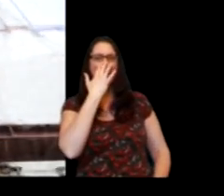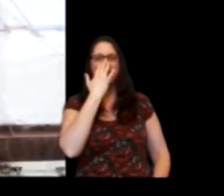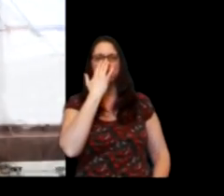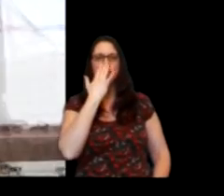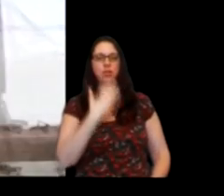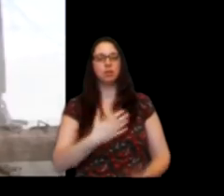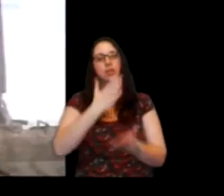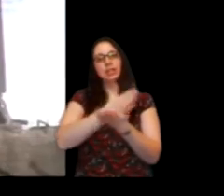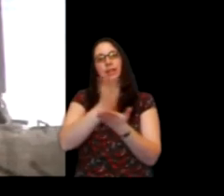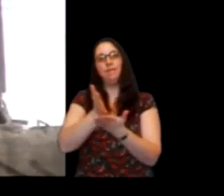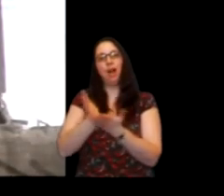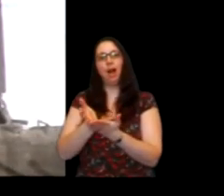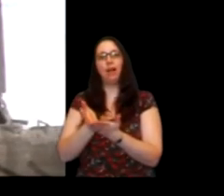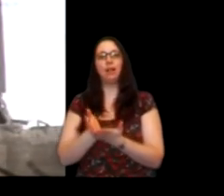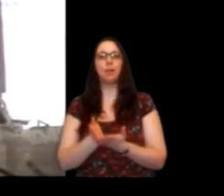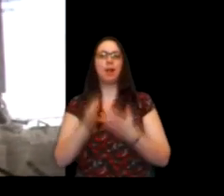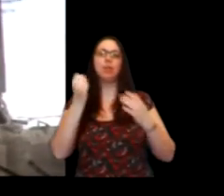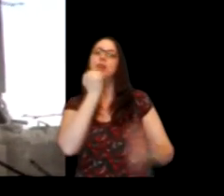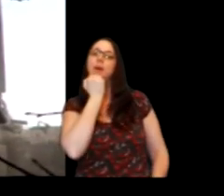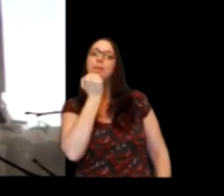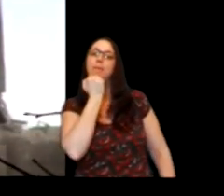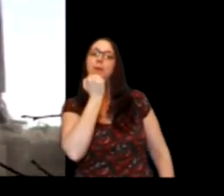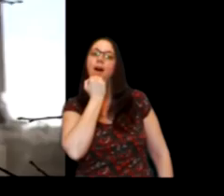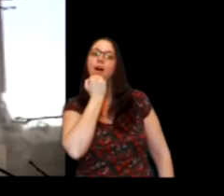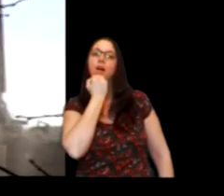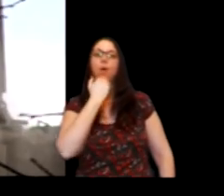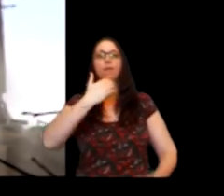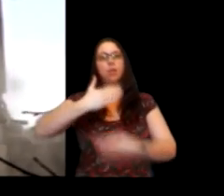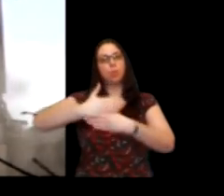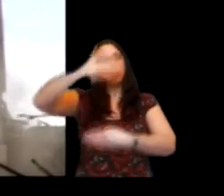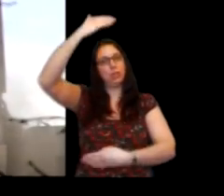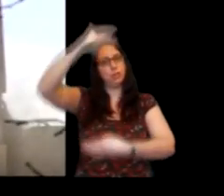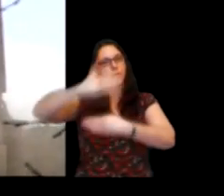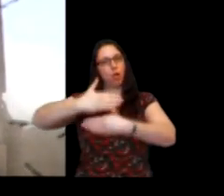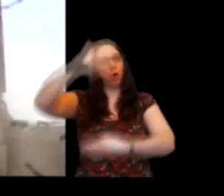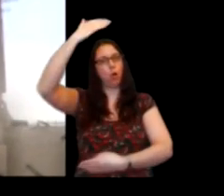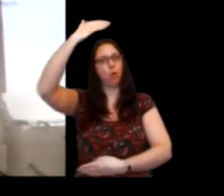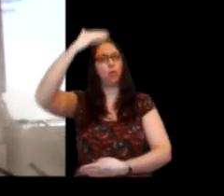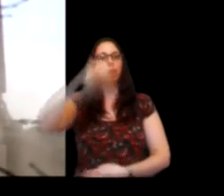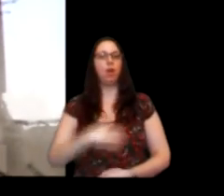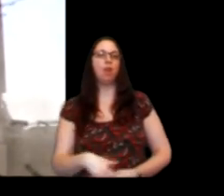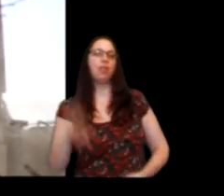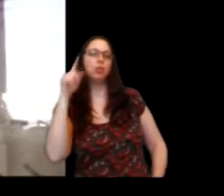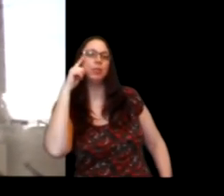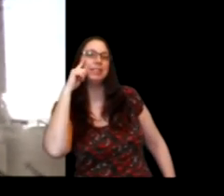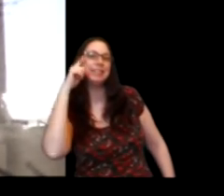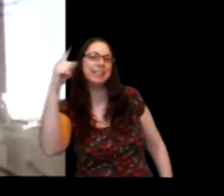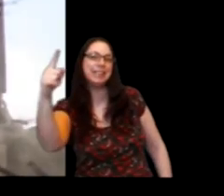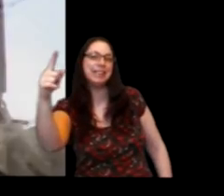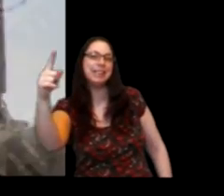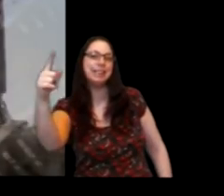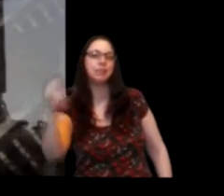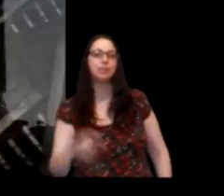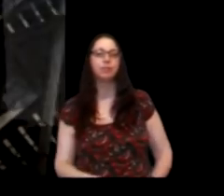like a gigantic pea. Lettering in the tree, for free, also rhyming with T,